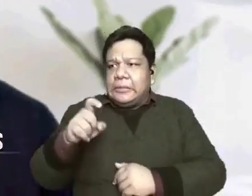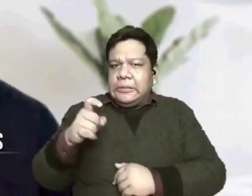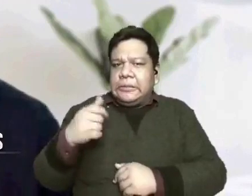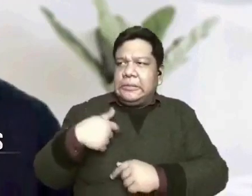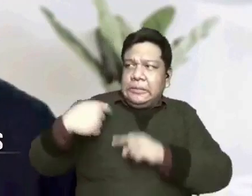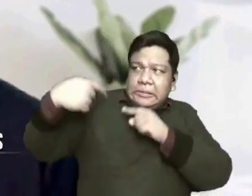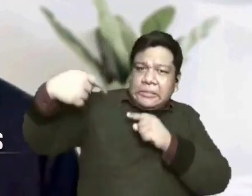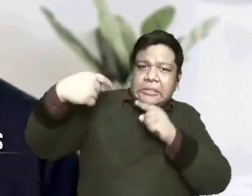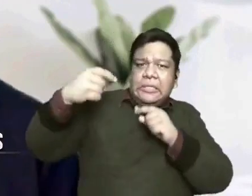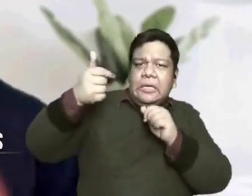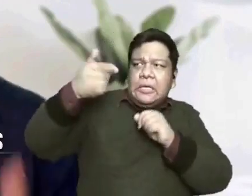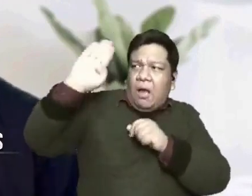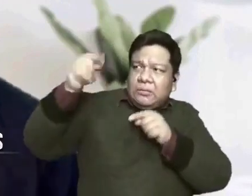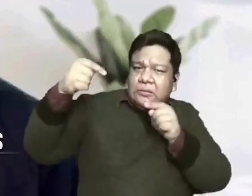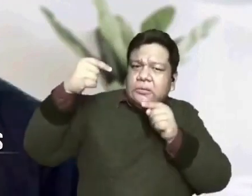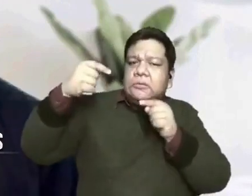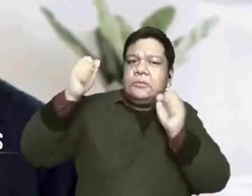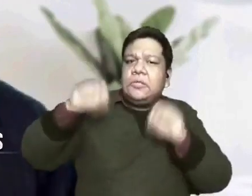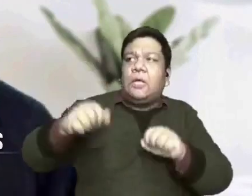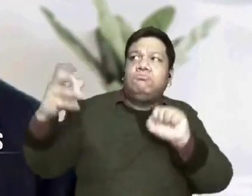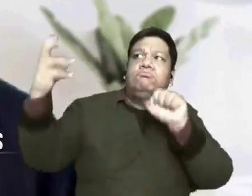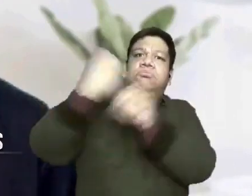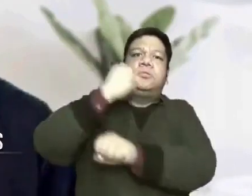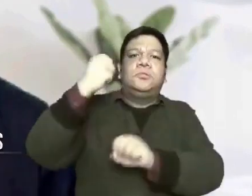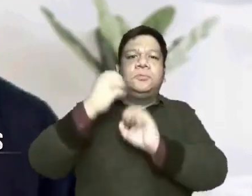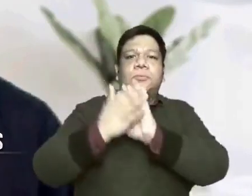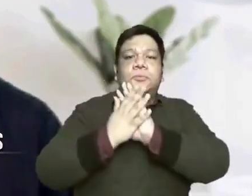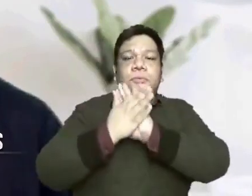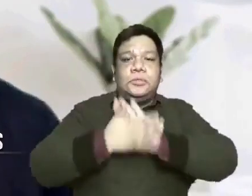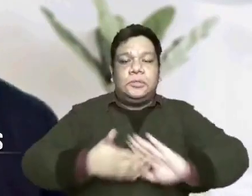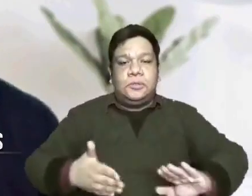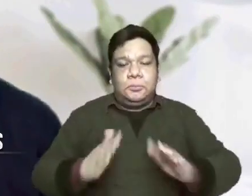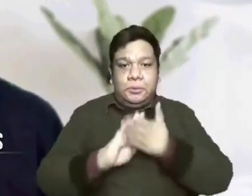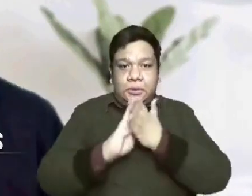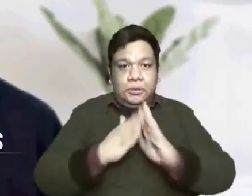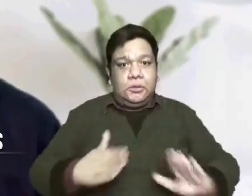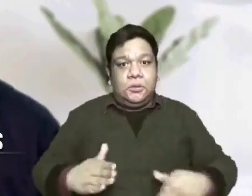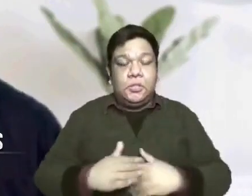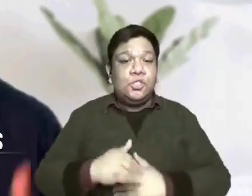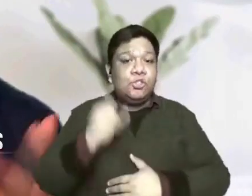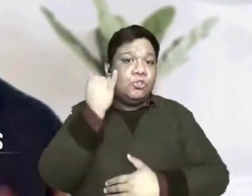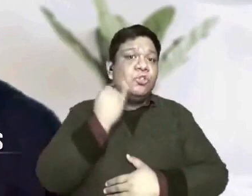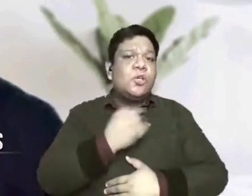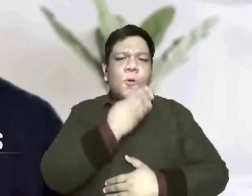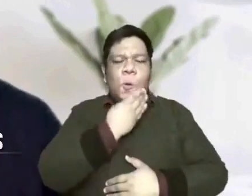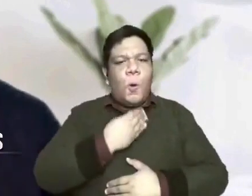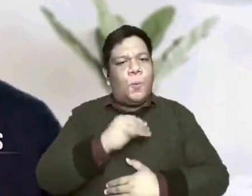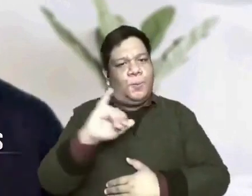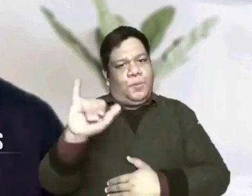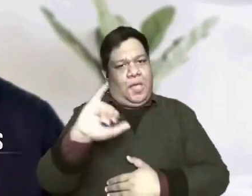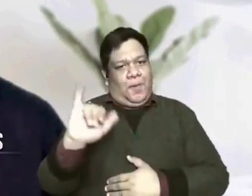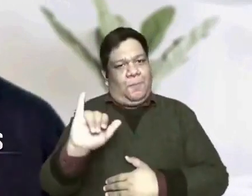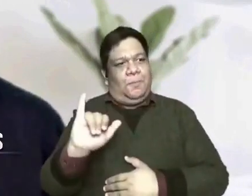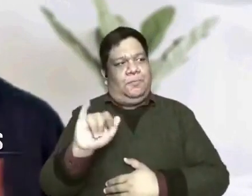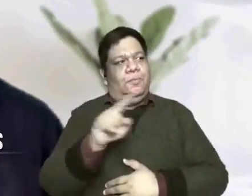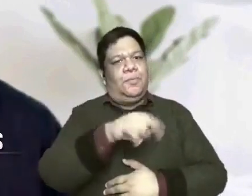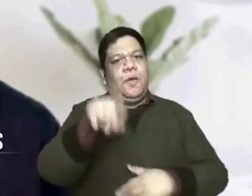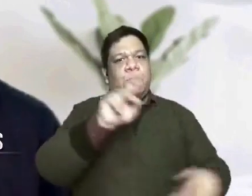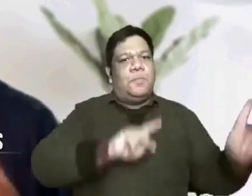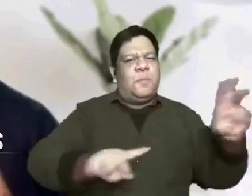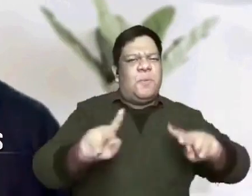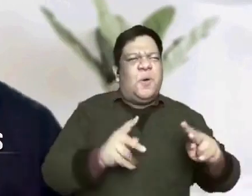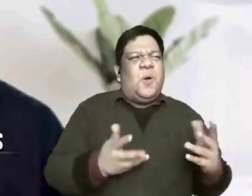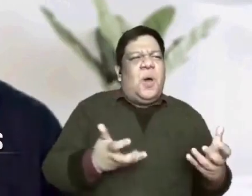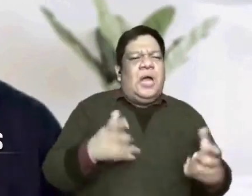wrestle with God in order to find peace. Jacob represents all humanity na